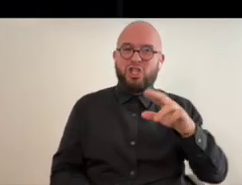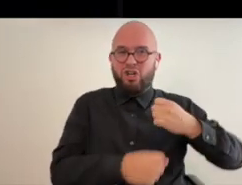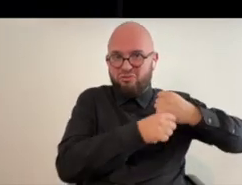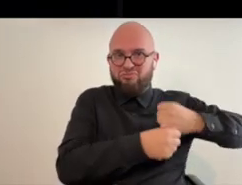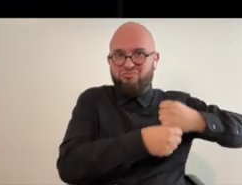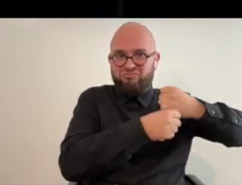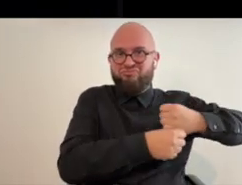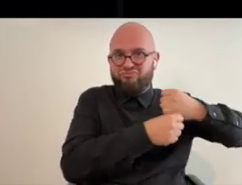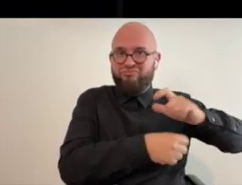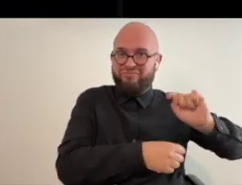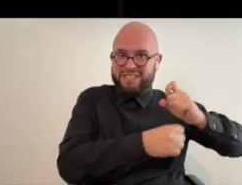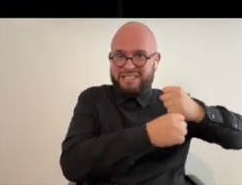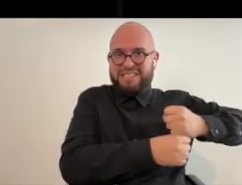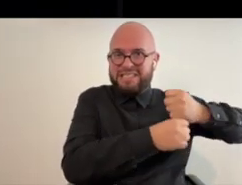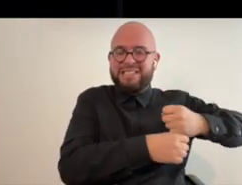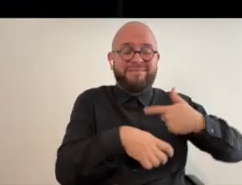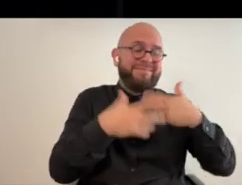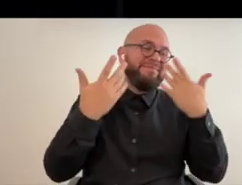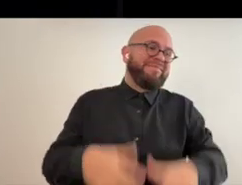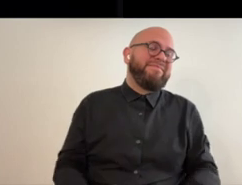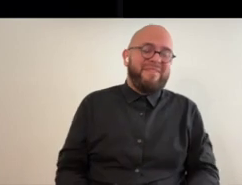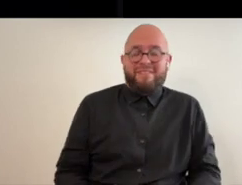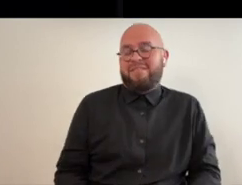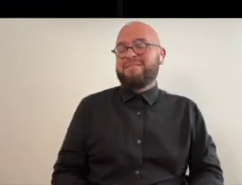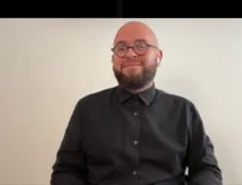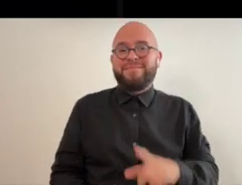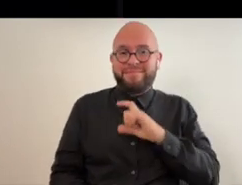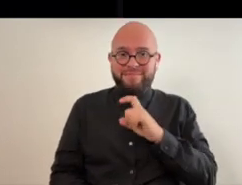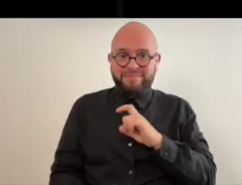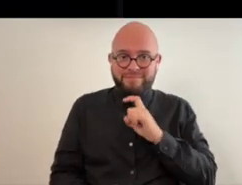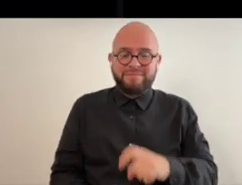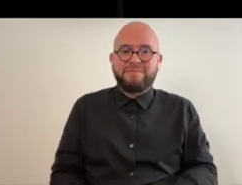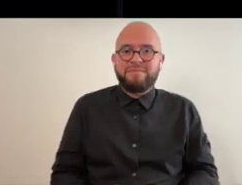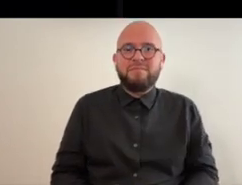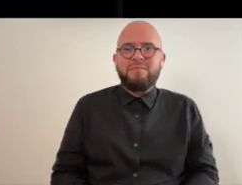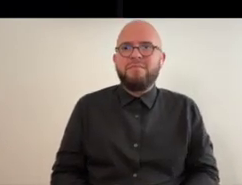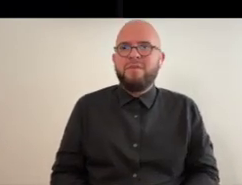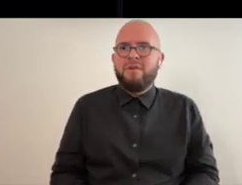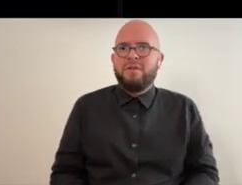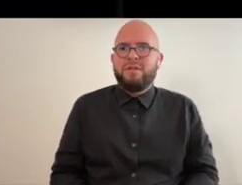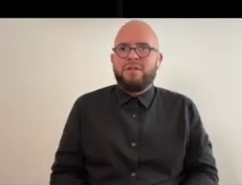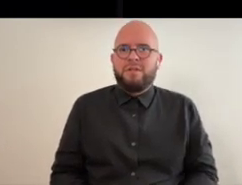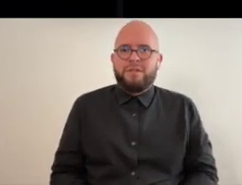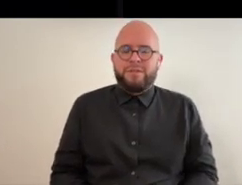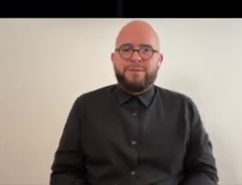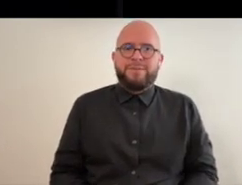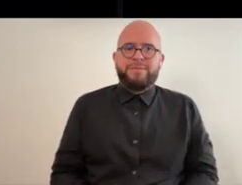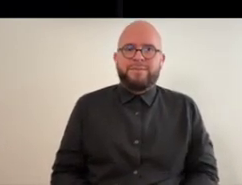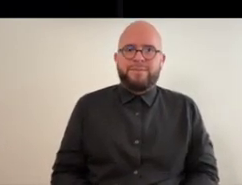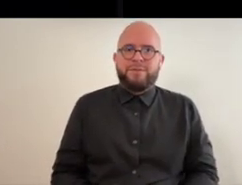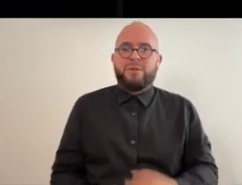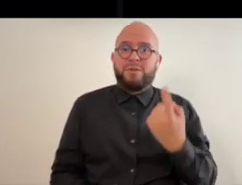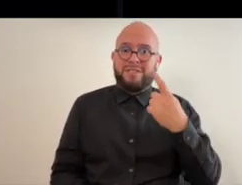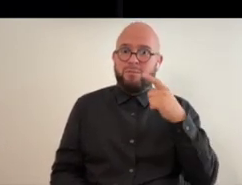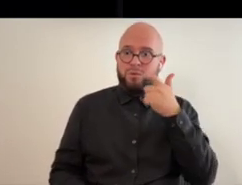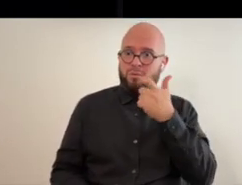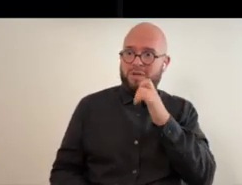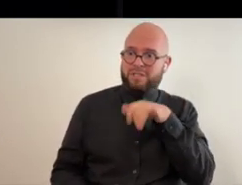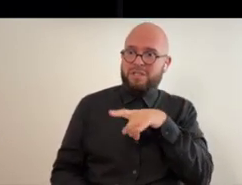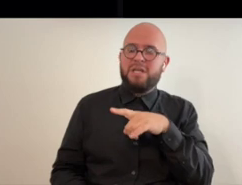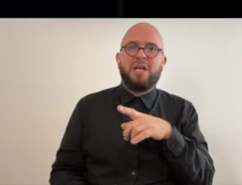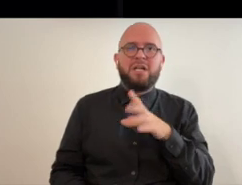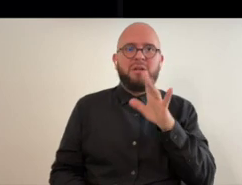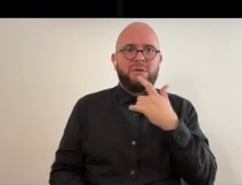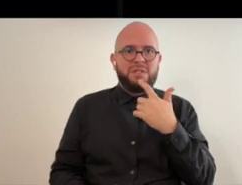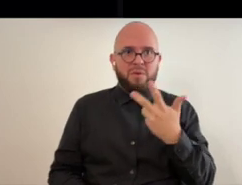or maybe yeah it's it's metal and yeah someone watching this is going to be